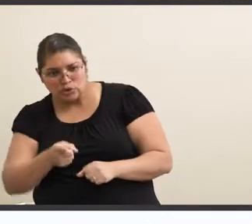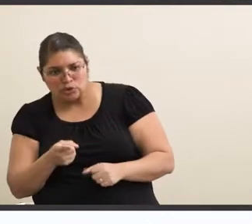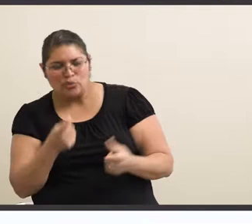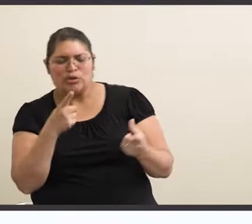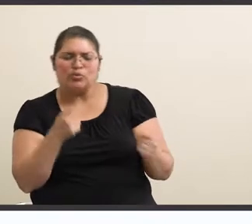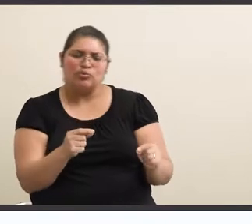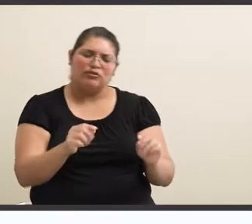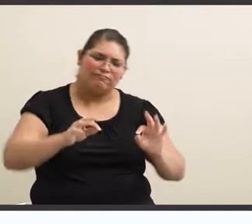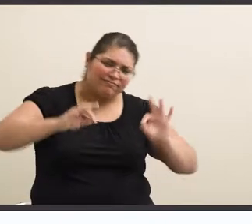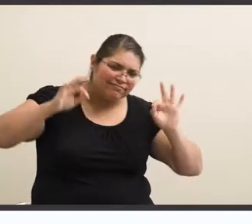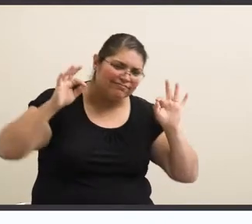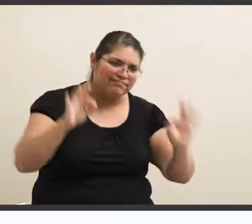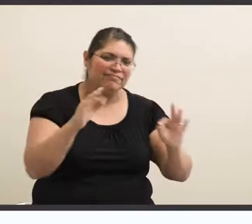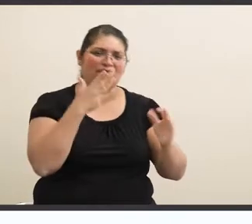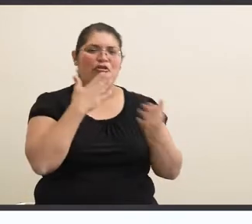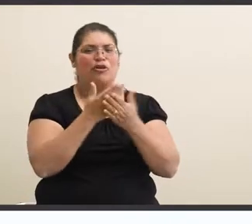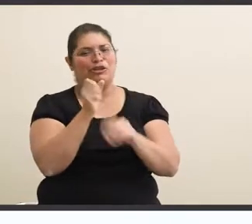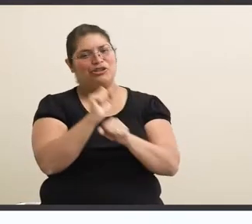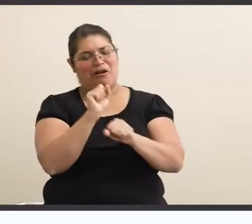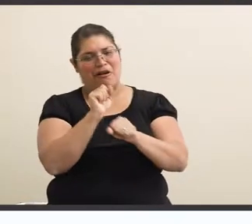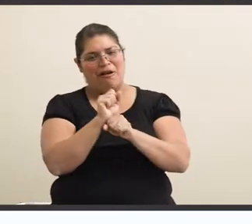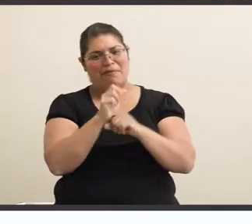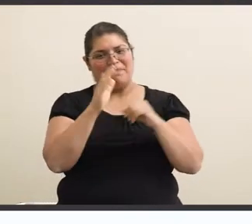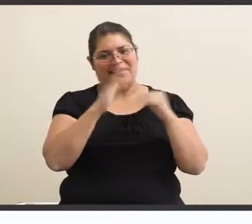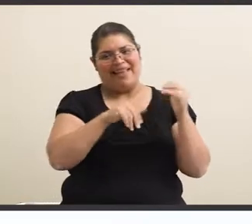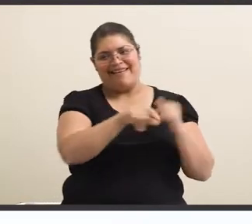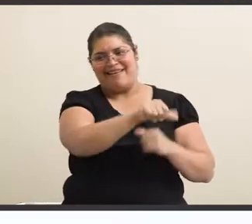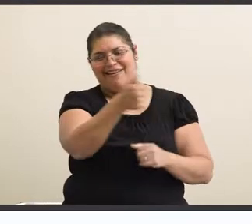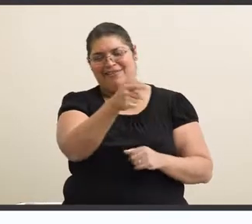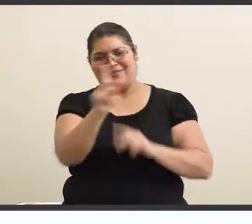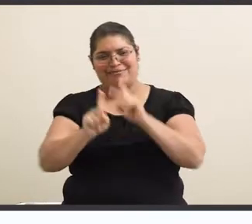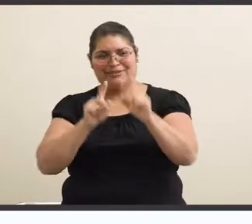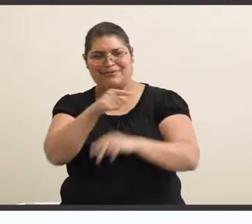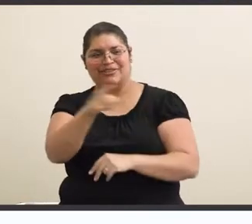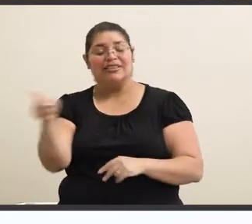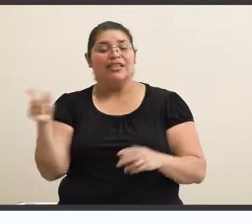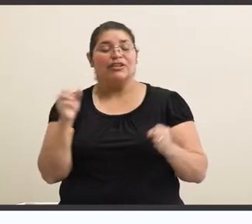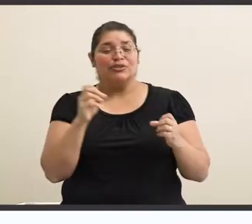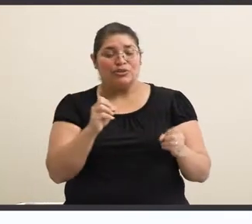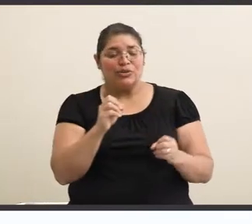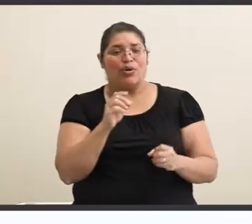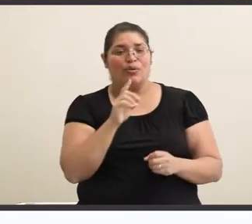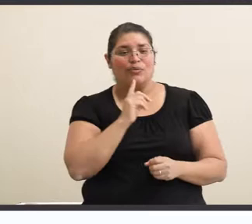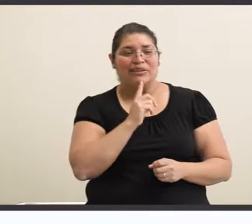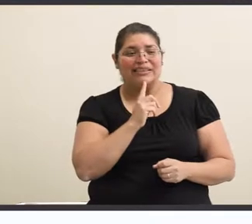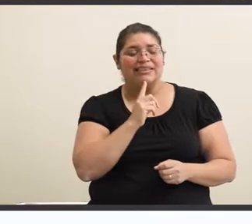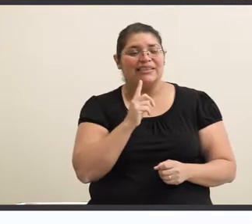do a super good job than everybody else. So it's just